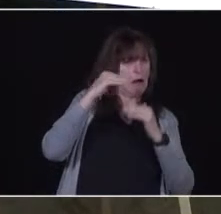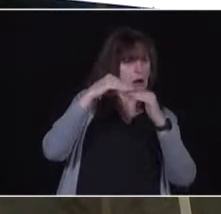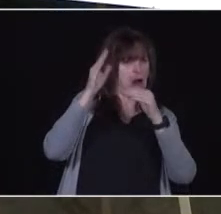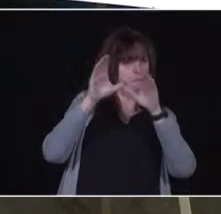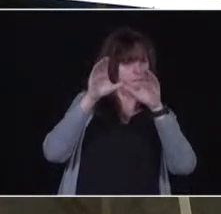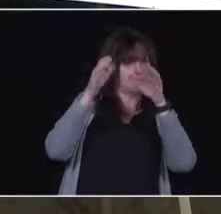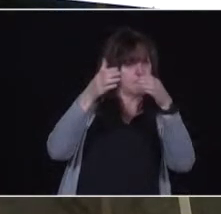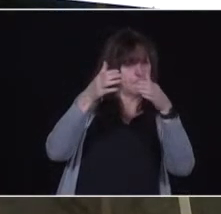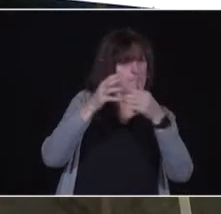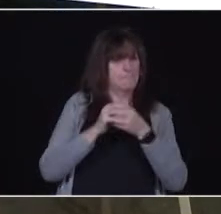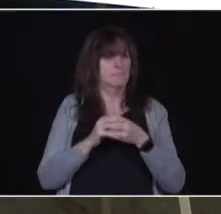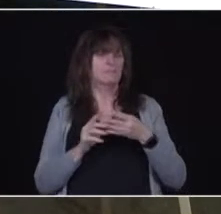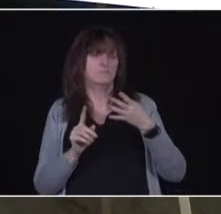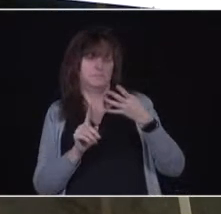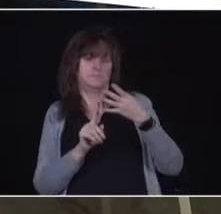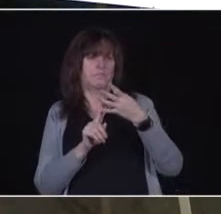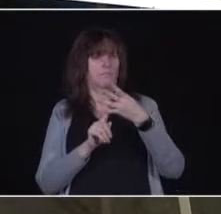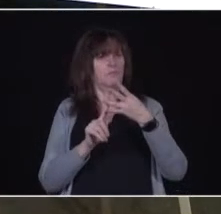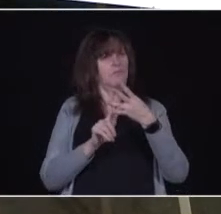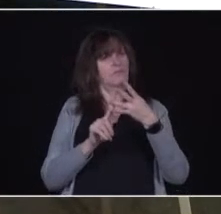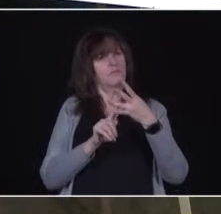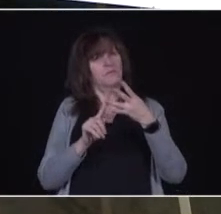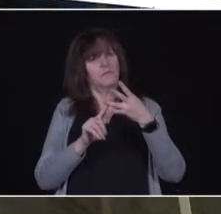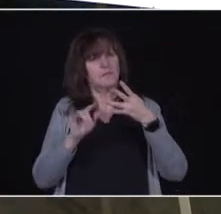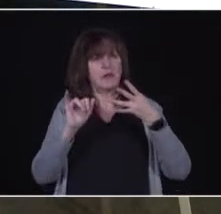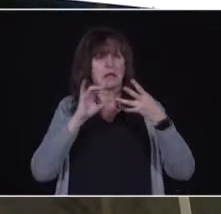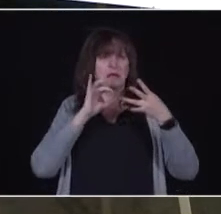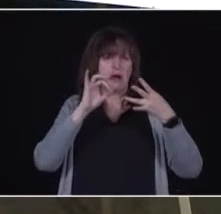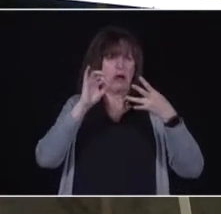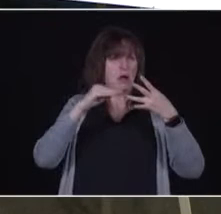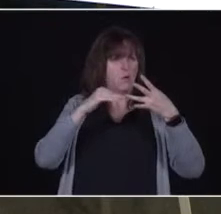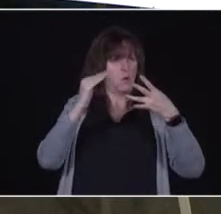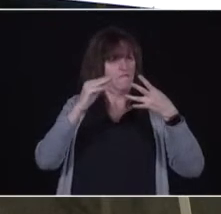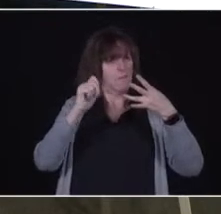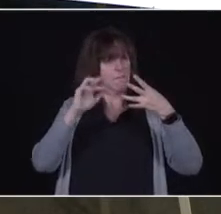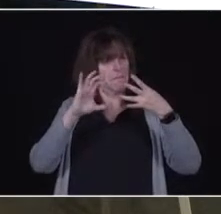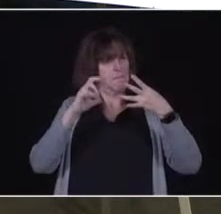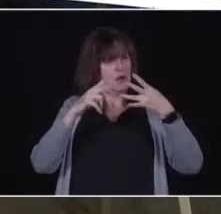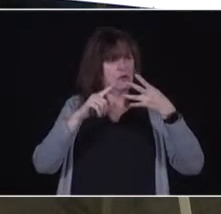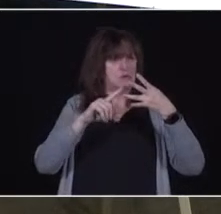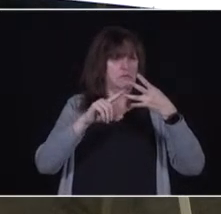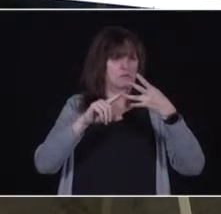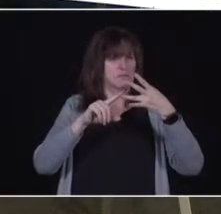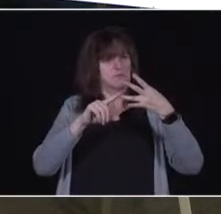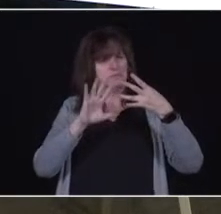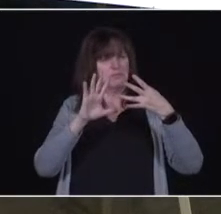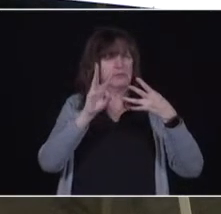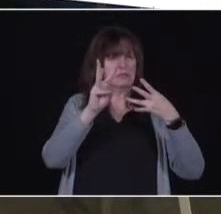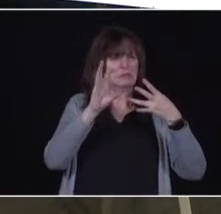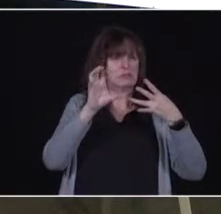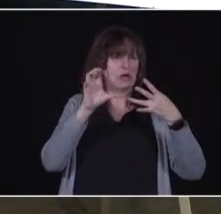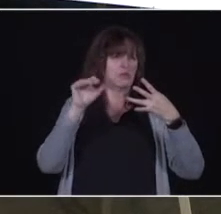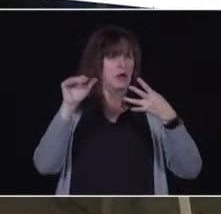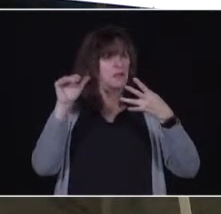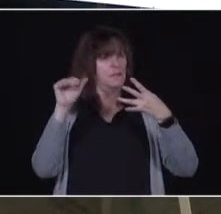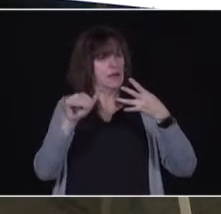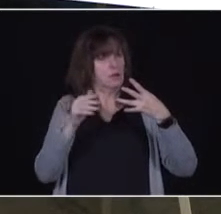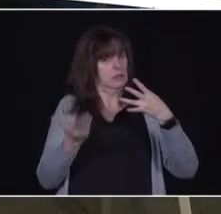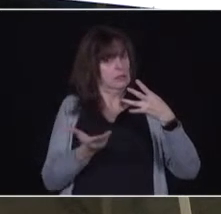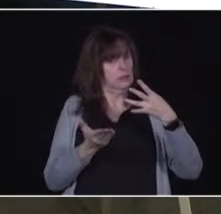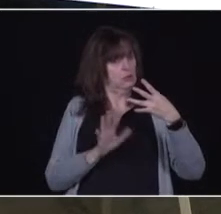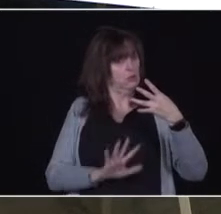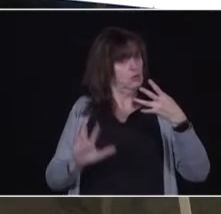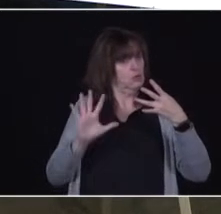March. We will start vaccinating them in our province, there are just over 600,000 80-year-olds and above. We will probably have to vaccinate